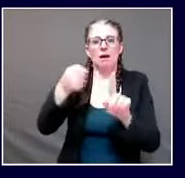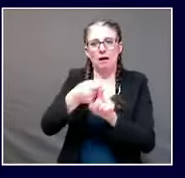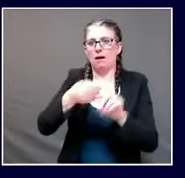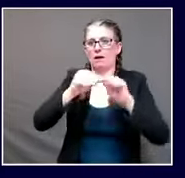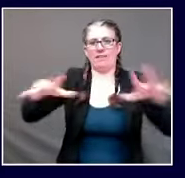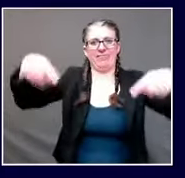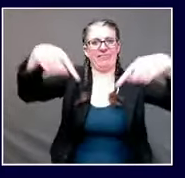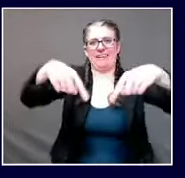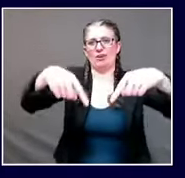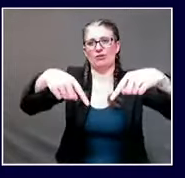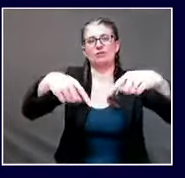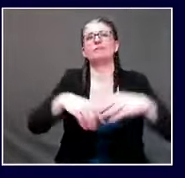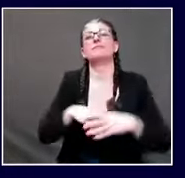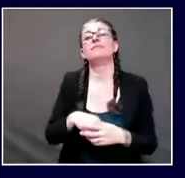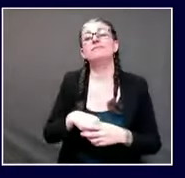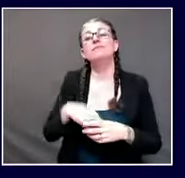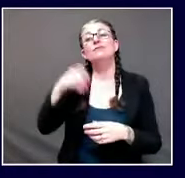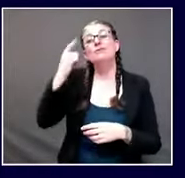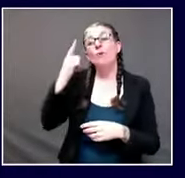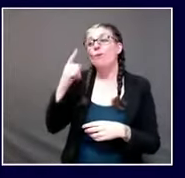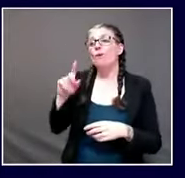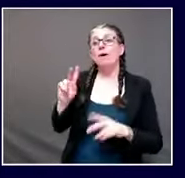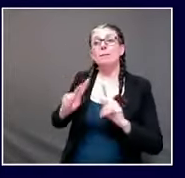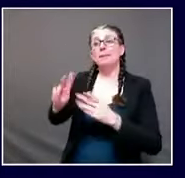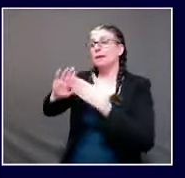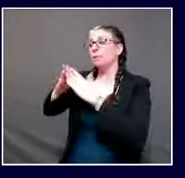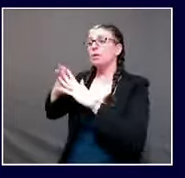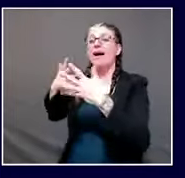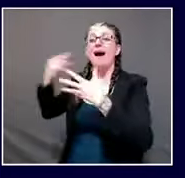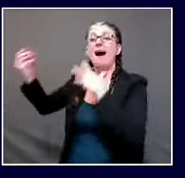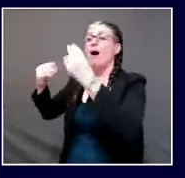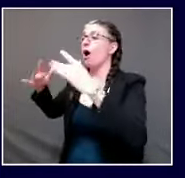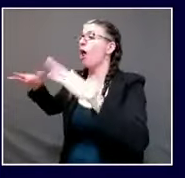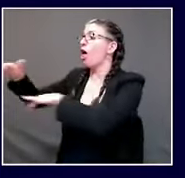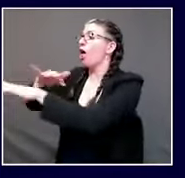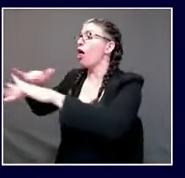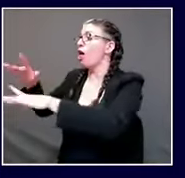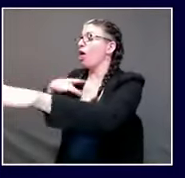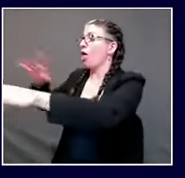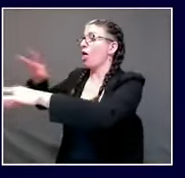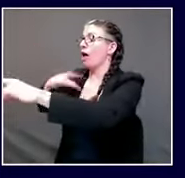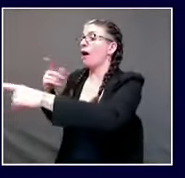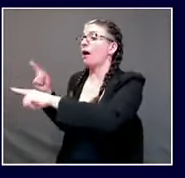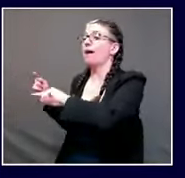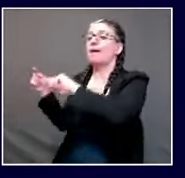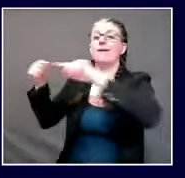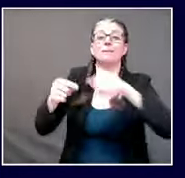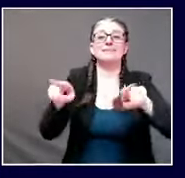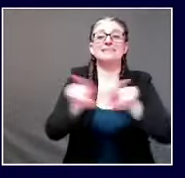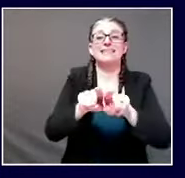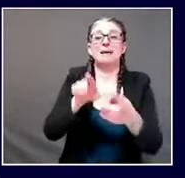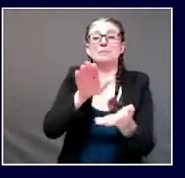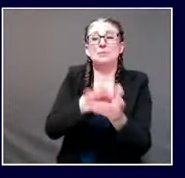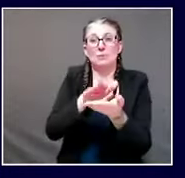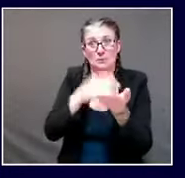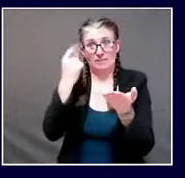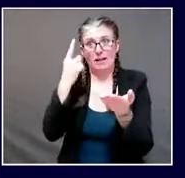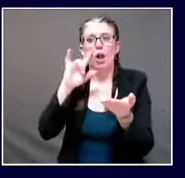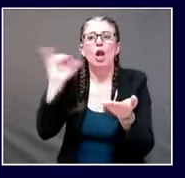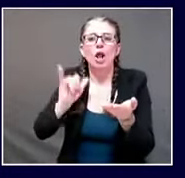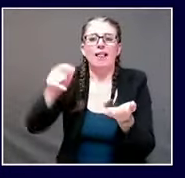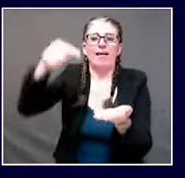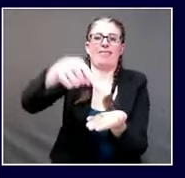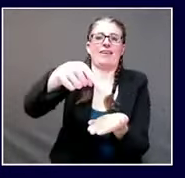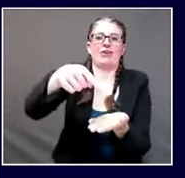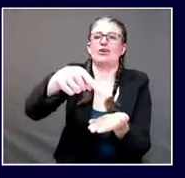the best way to keep rates of covet 19 as low as possible within schools is to keep those rates of covet